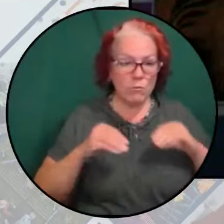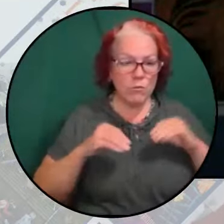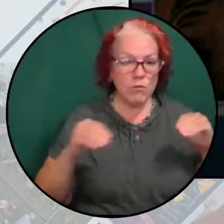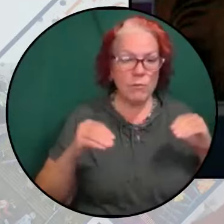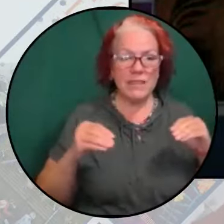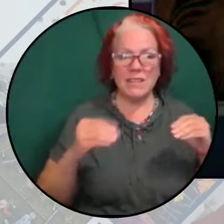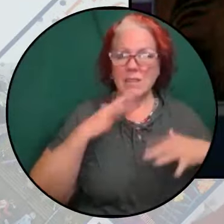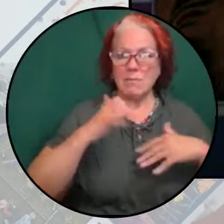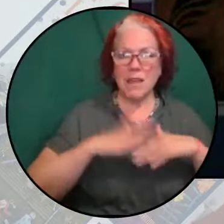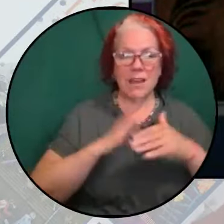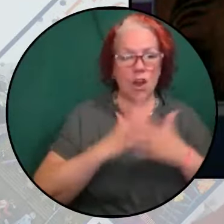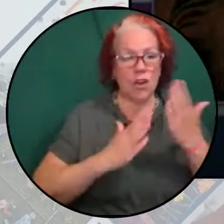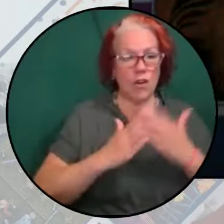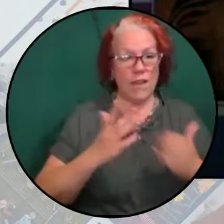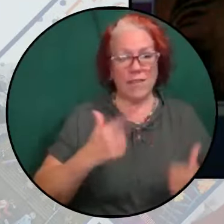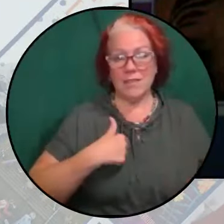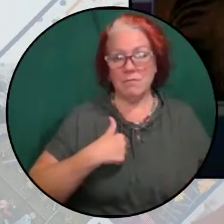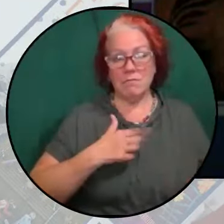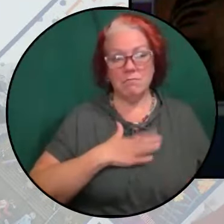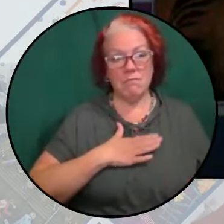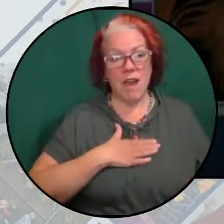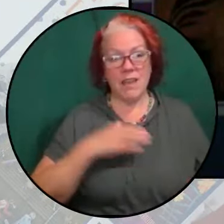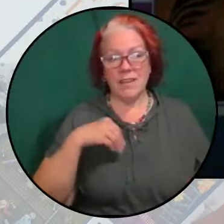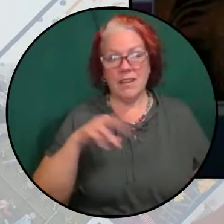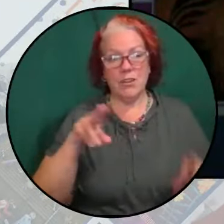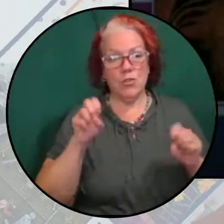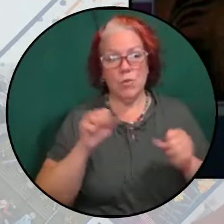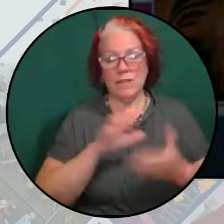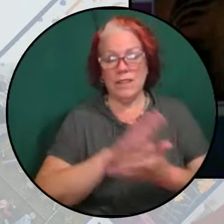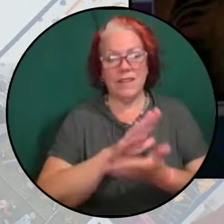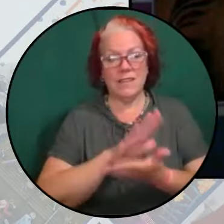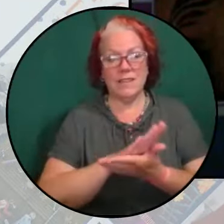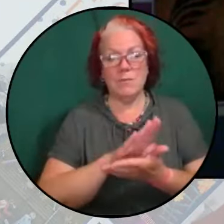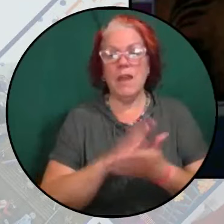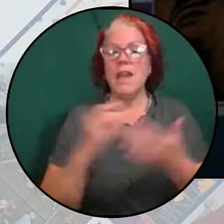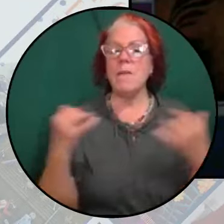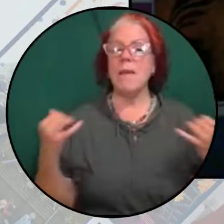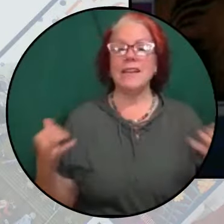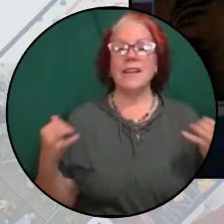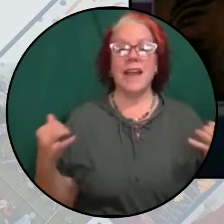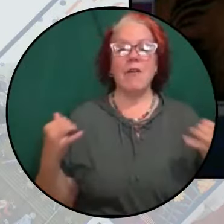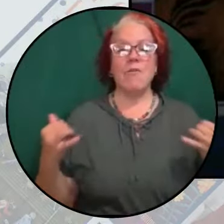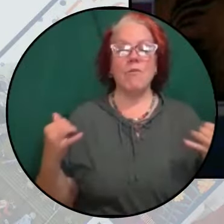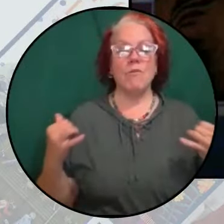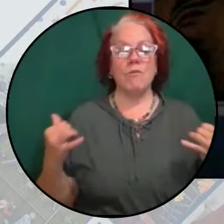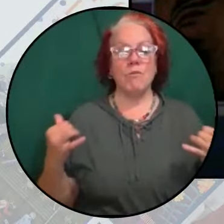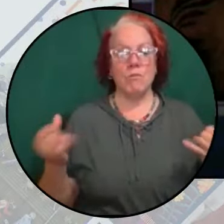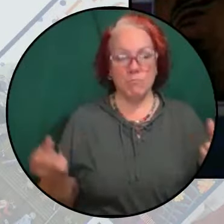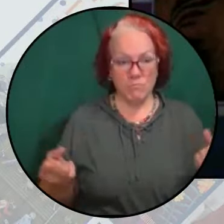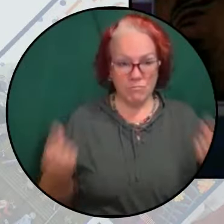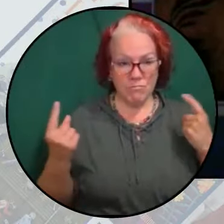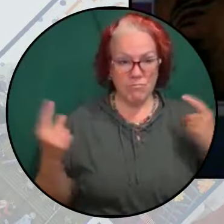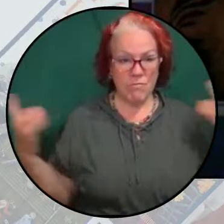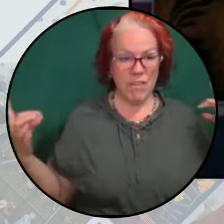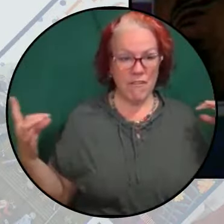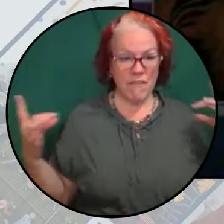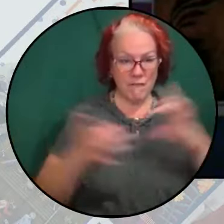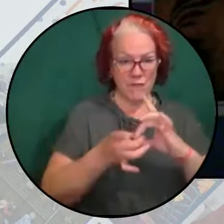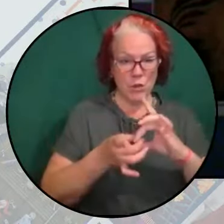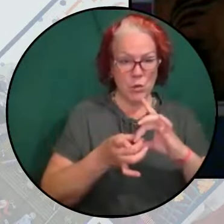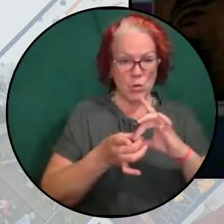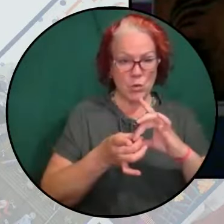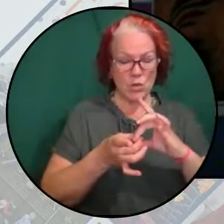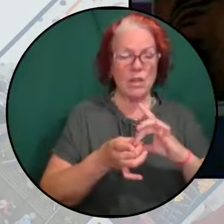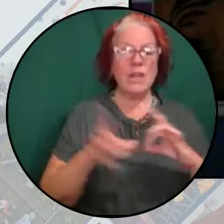including mine, in U.S. academia. And may this be the time that we finally fuse decolonial